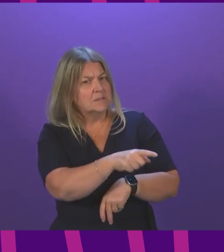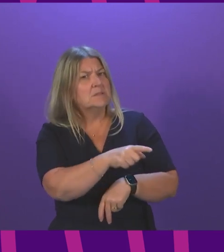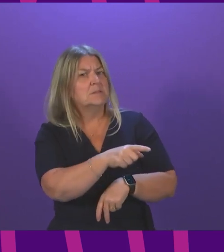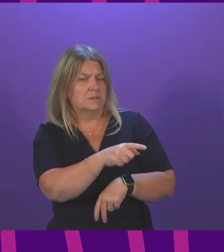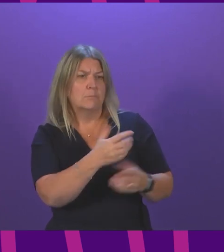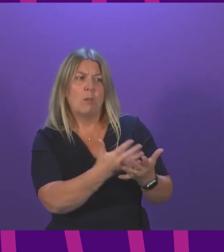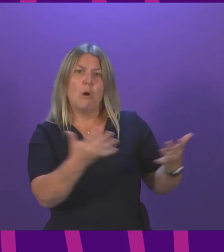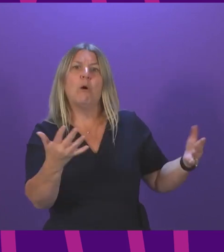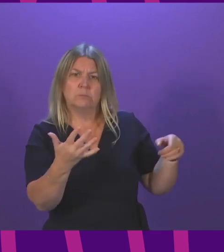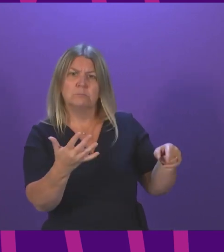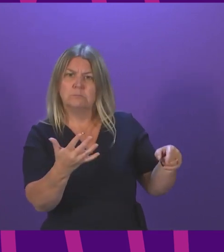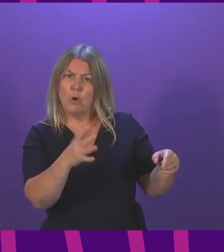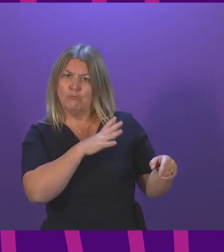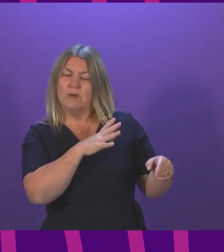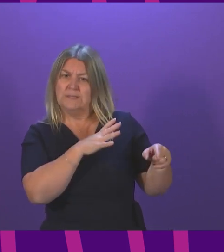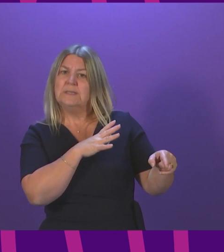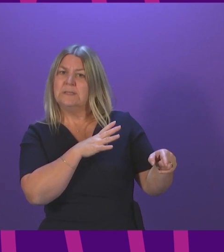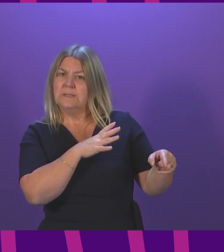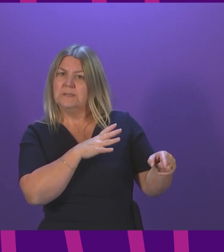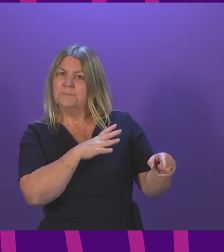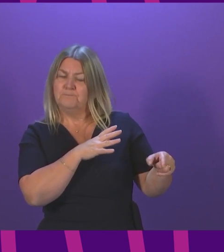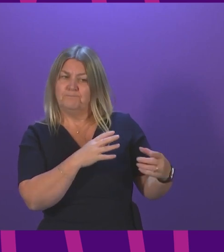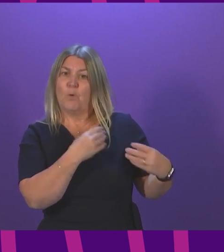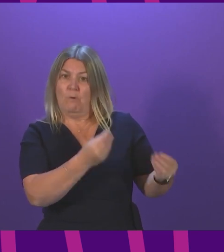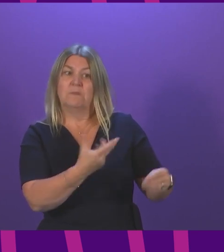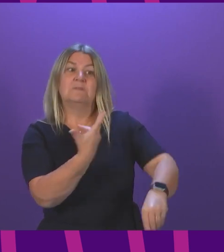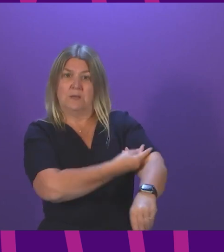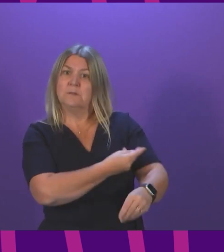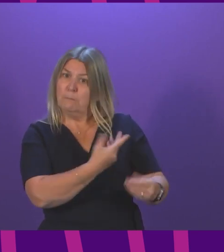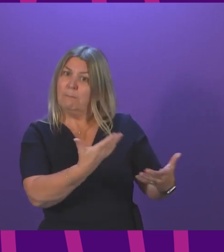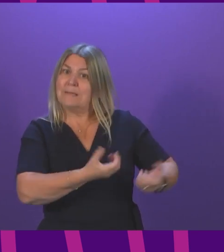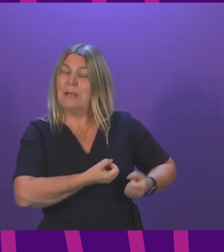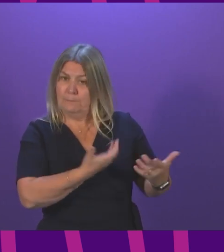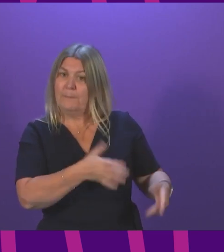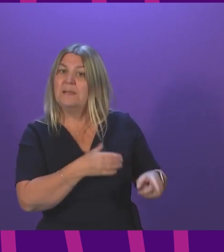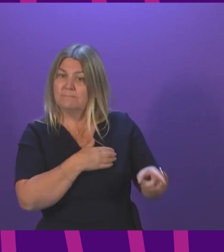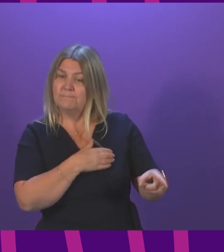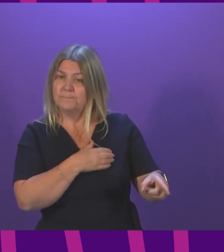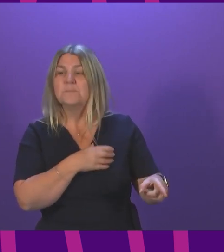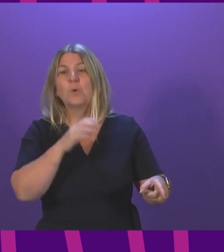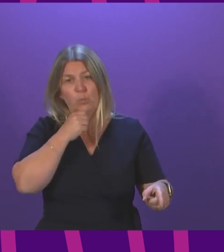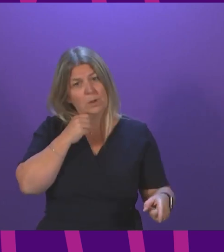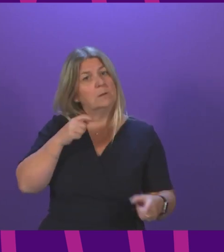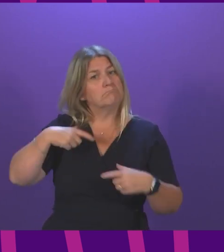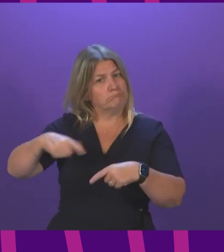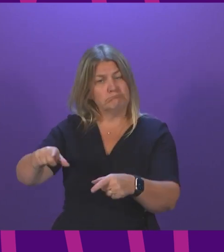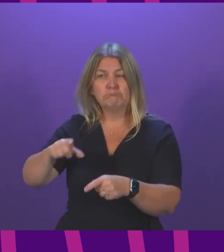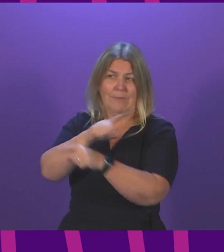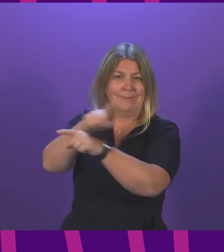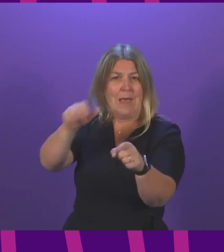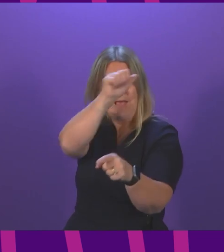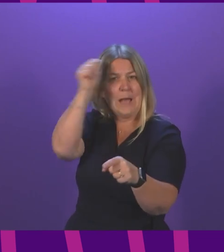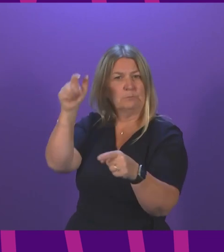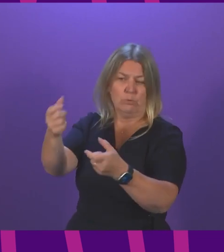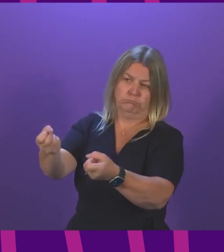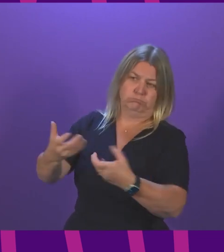good numbers and very high numbers, the offer of a vaccination. So we will continue to listen to the advice of the GCVI in terms